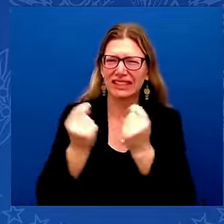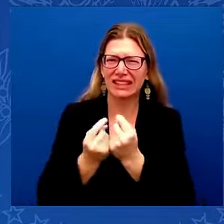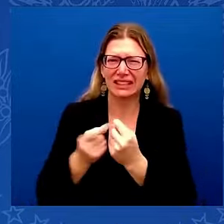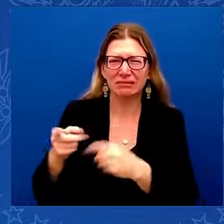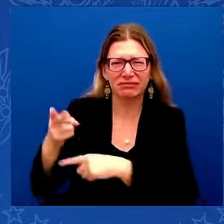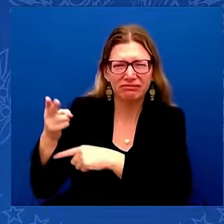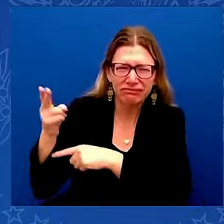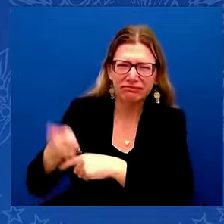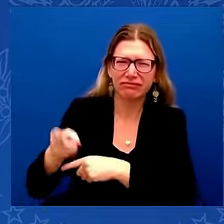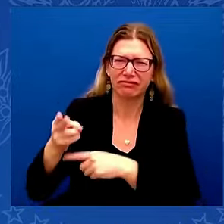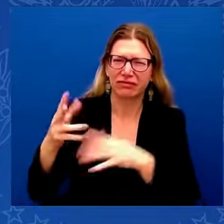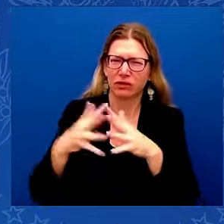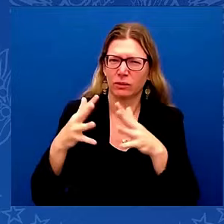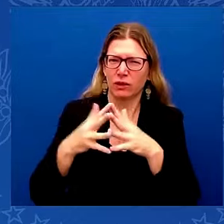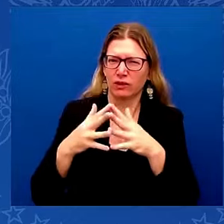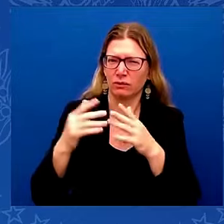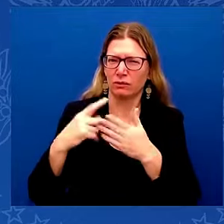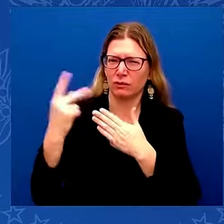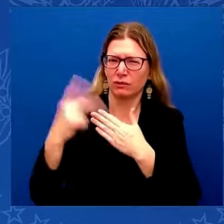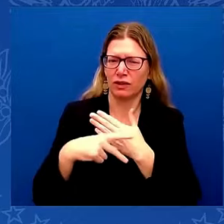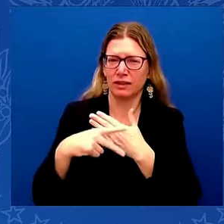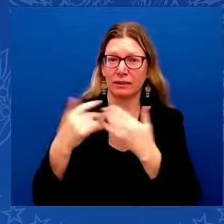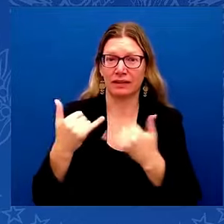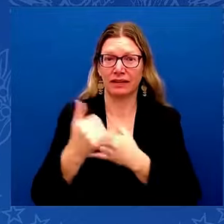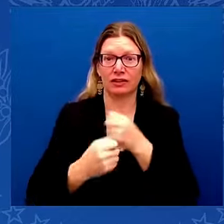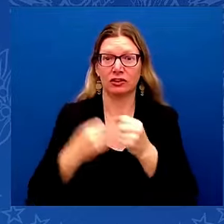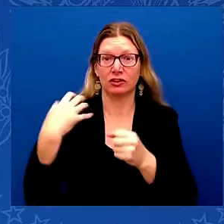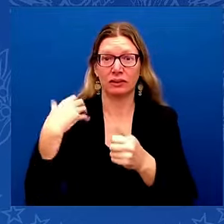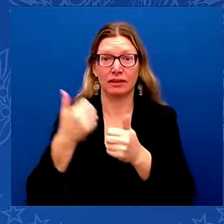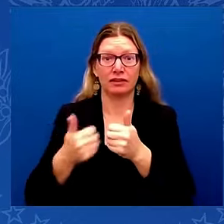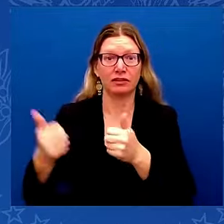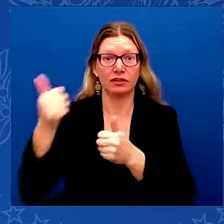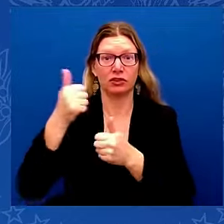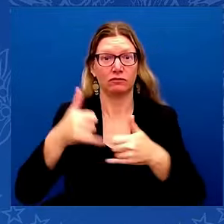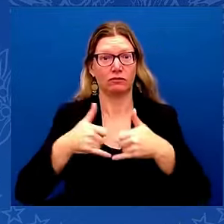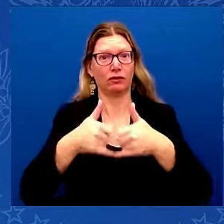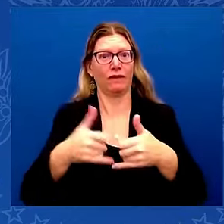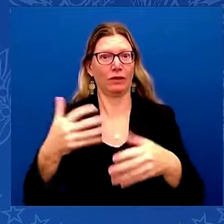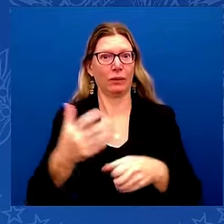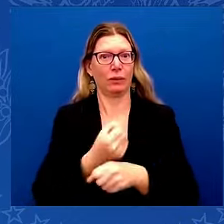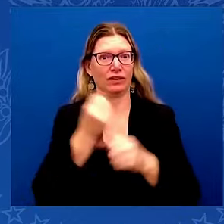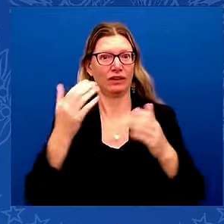year's Commander-in-Chief Trophy winners, the Army Black Knights.